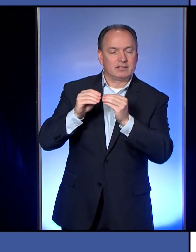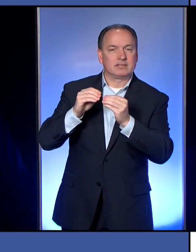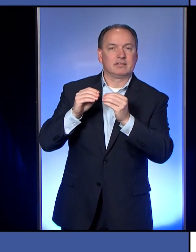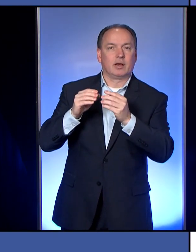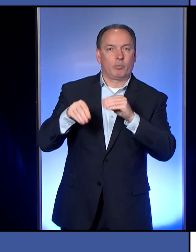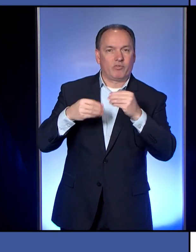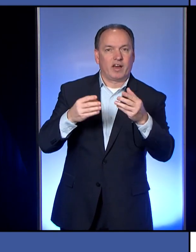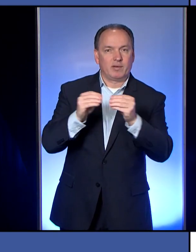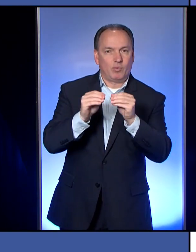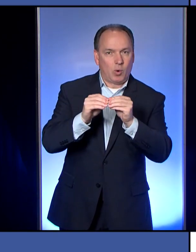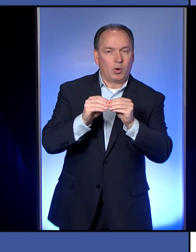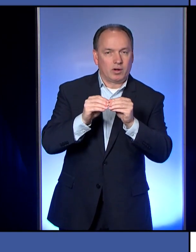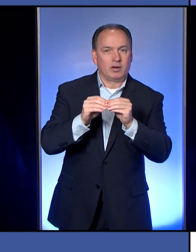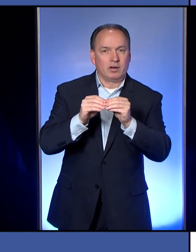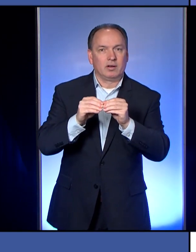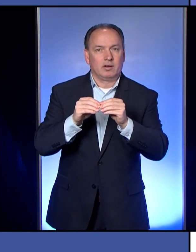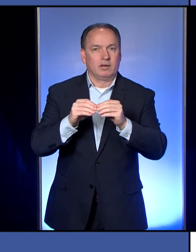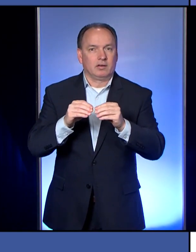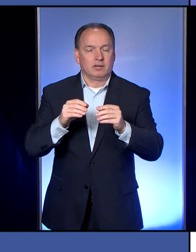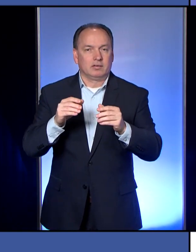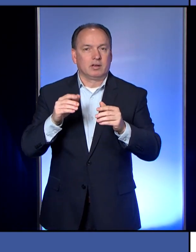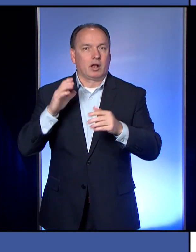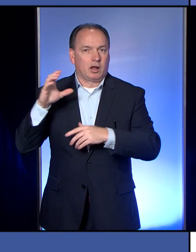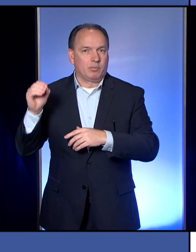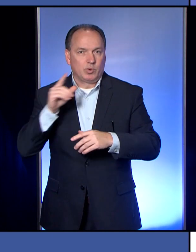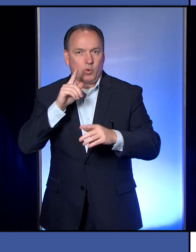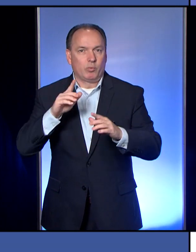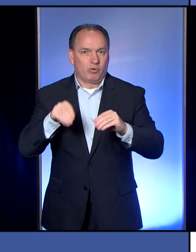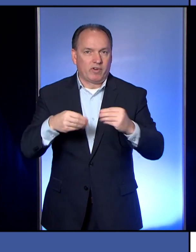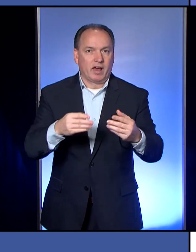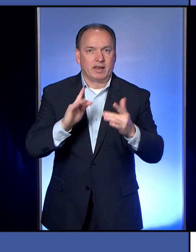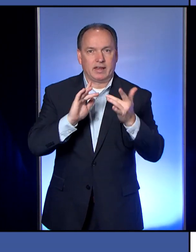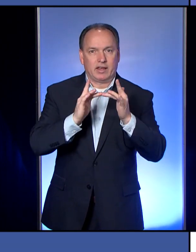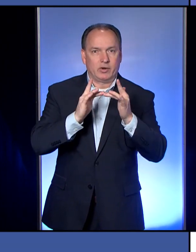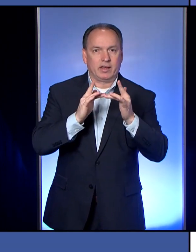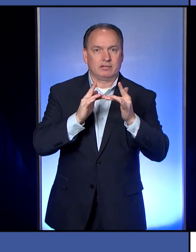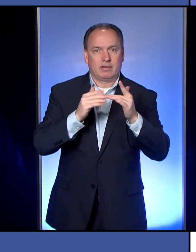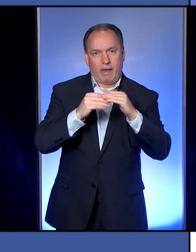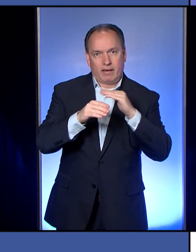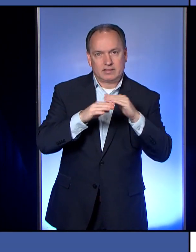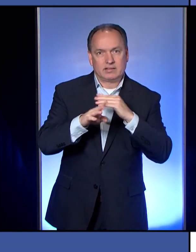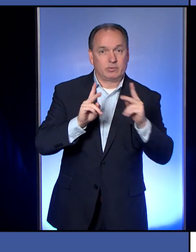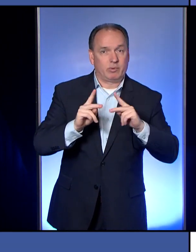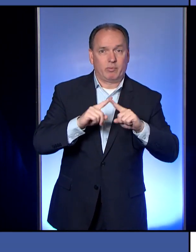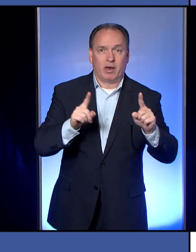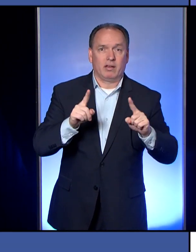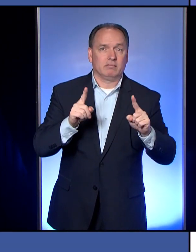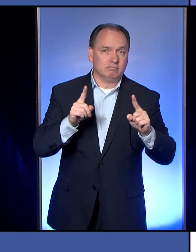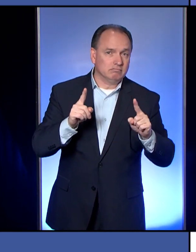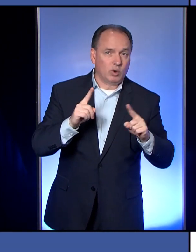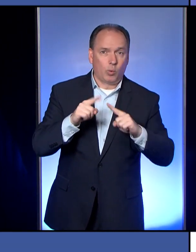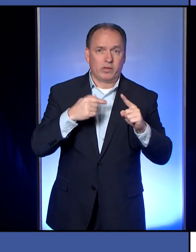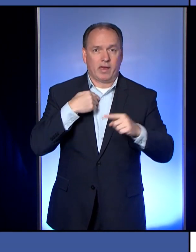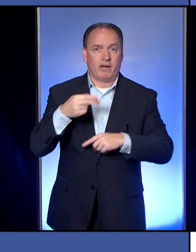providers who would come in and provide internet access to people. But even when there is high-speed internet available